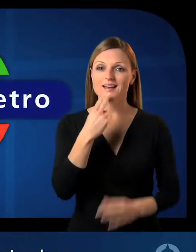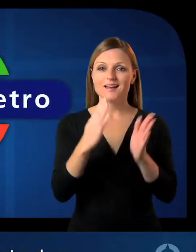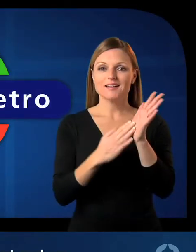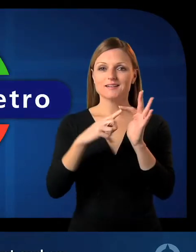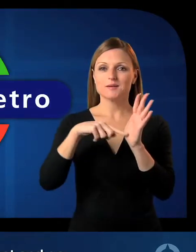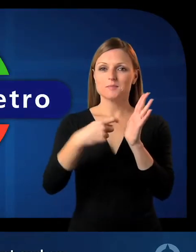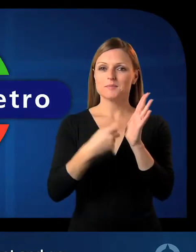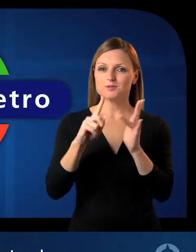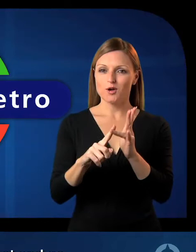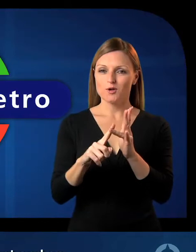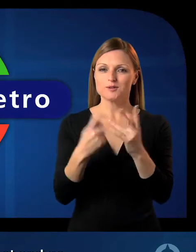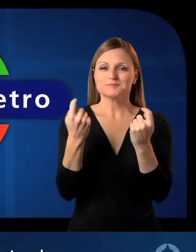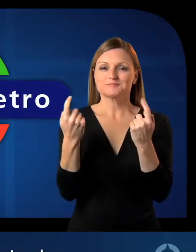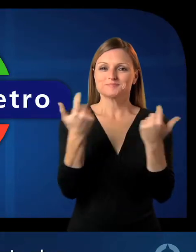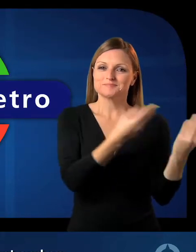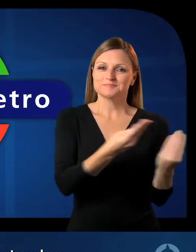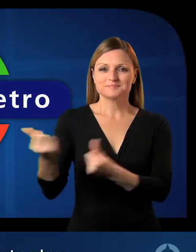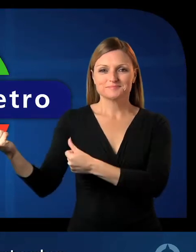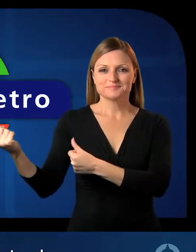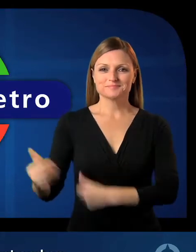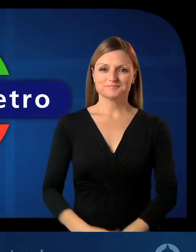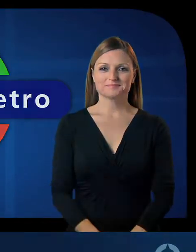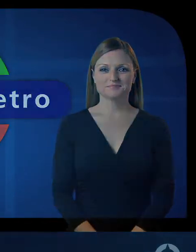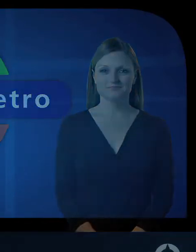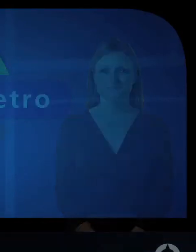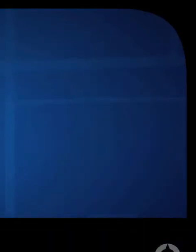Adelaide Metro, helping you connect and go.